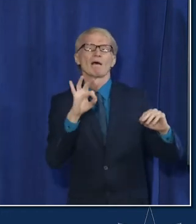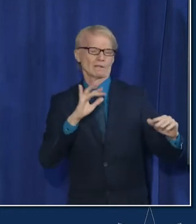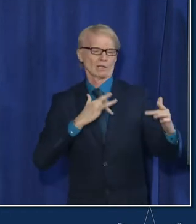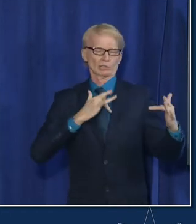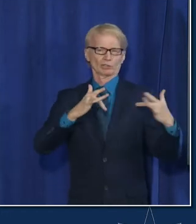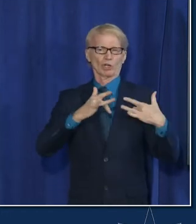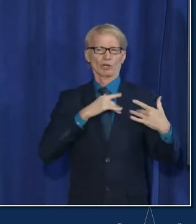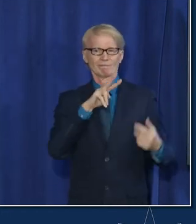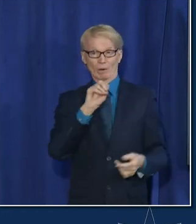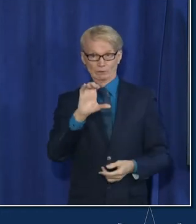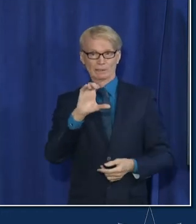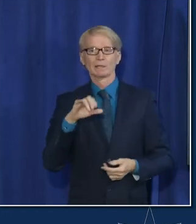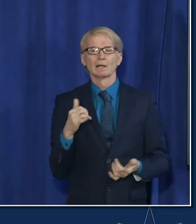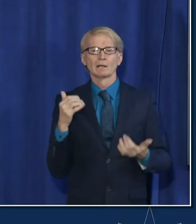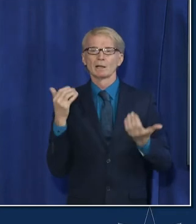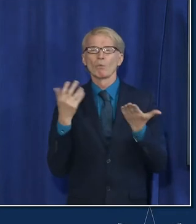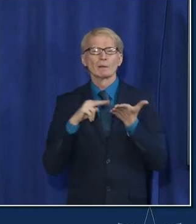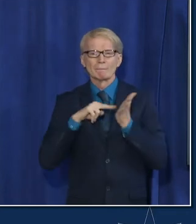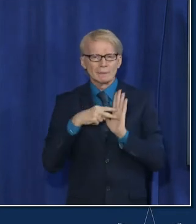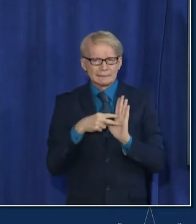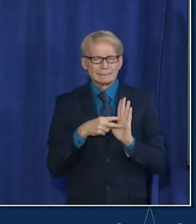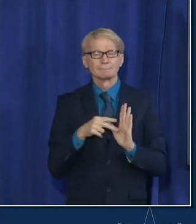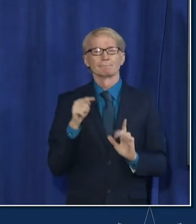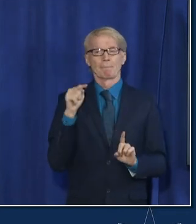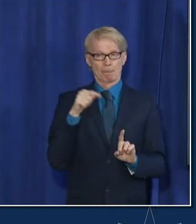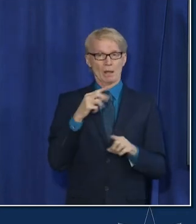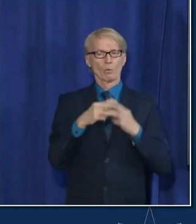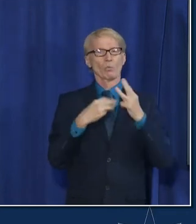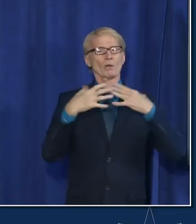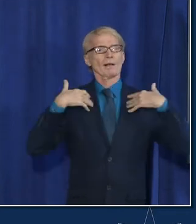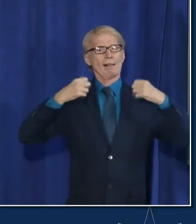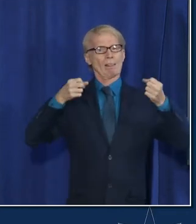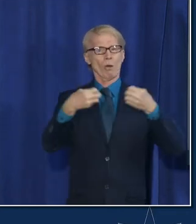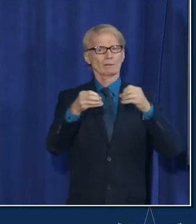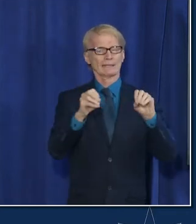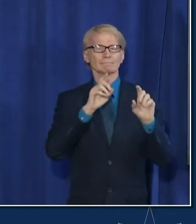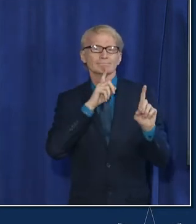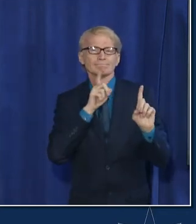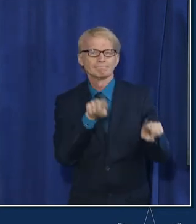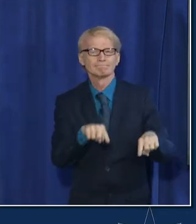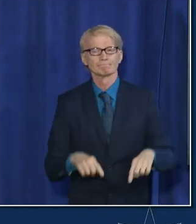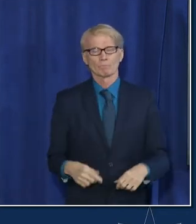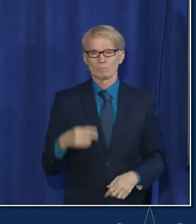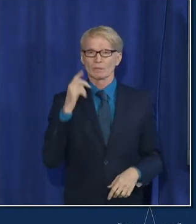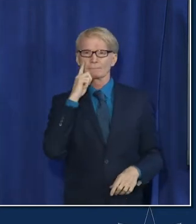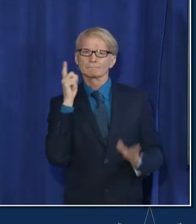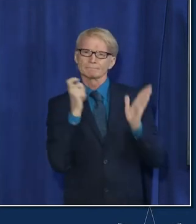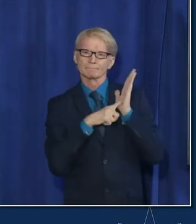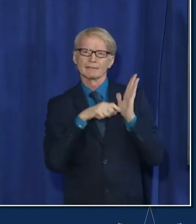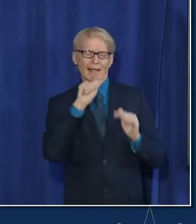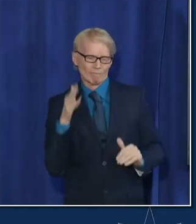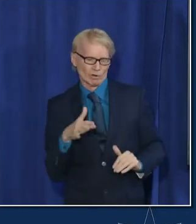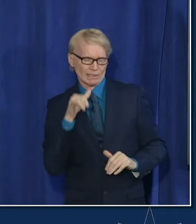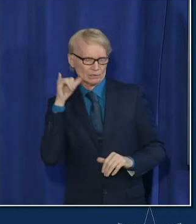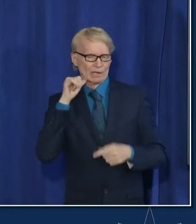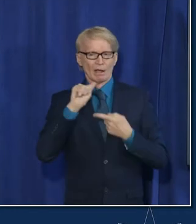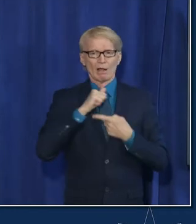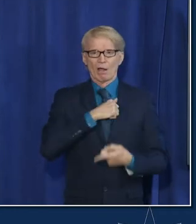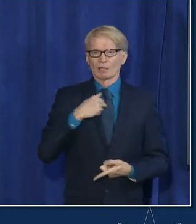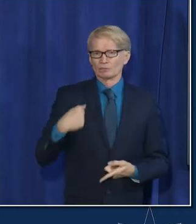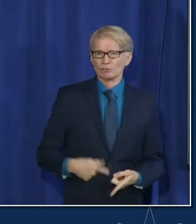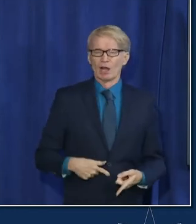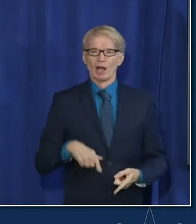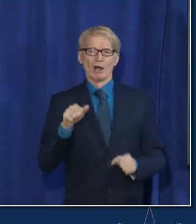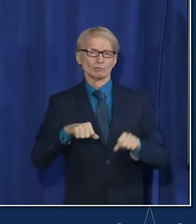by the who and i'll remind you what that is um as of yesterday it had already been detected in africa in asia australia